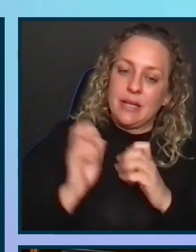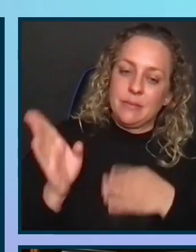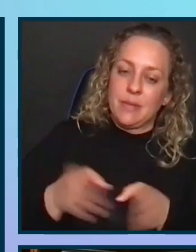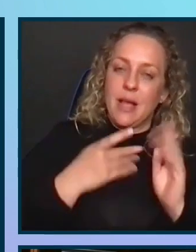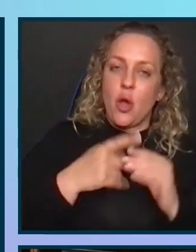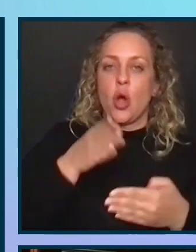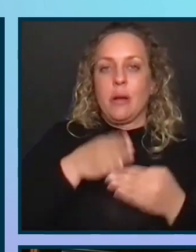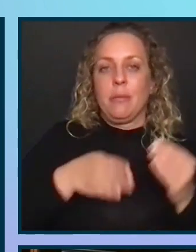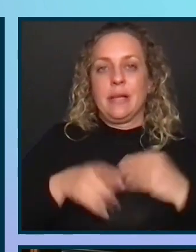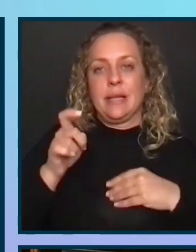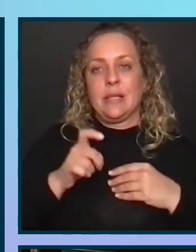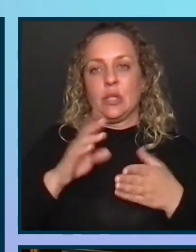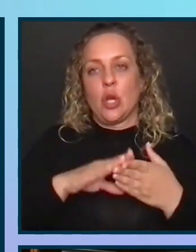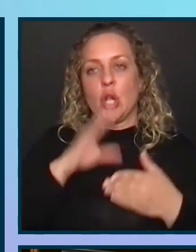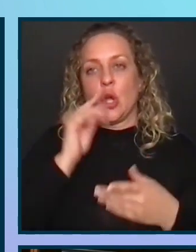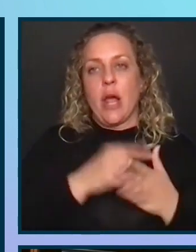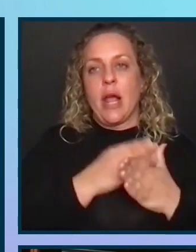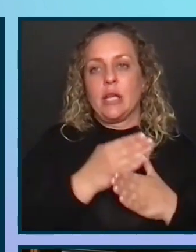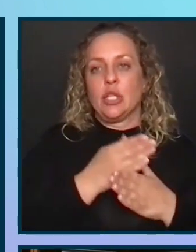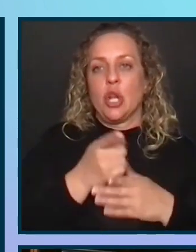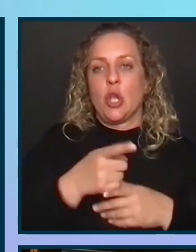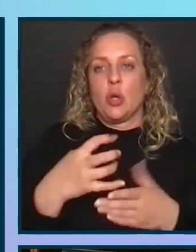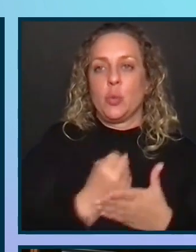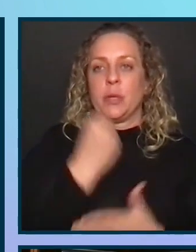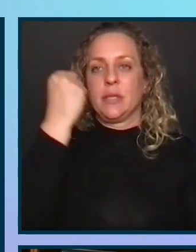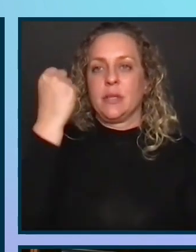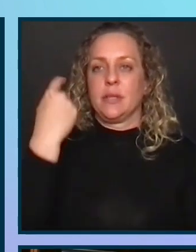completed the necessary learning and share those wins.